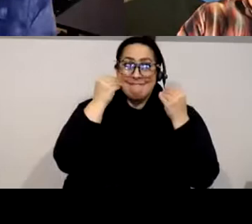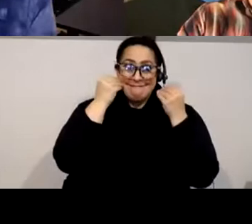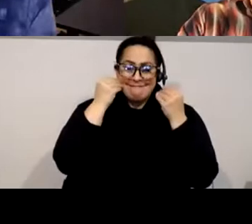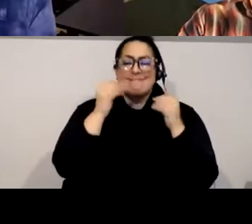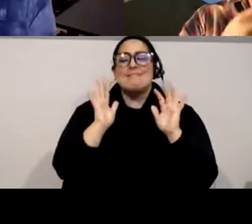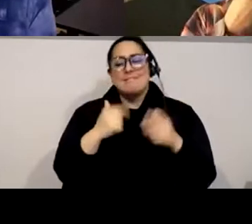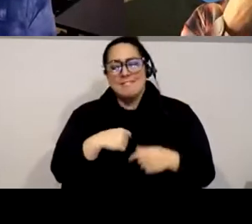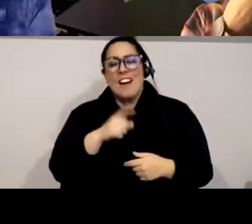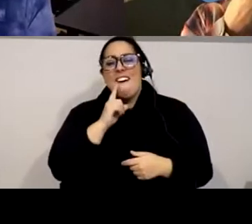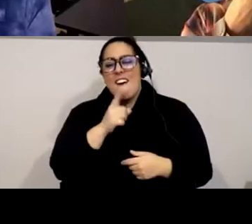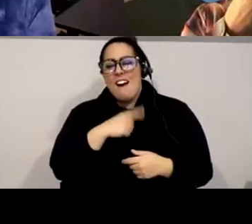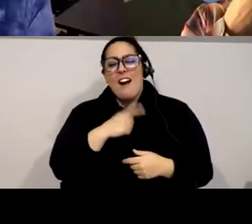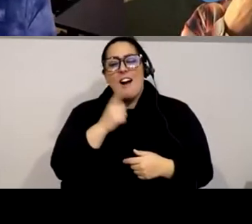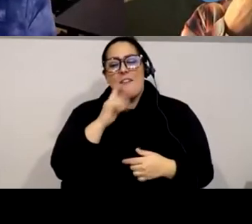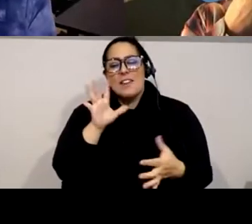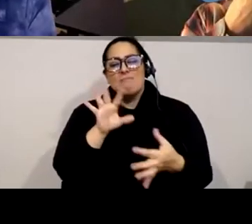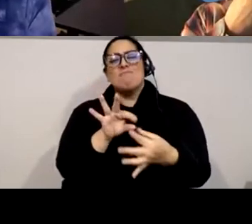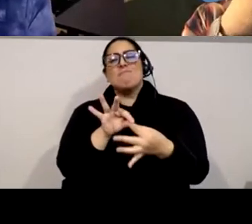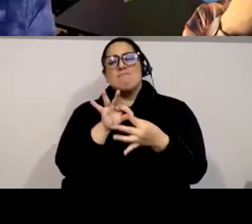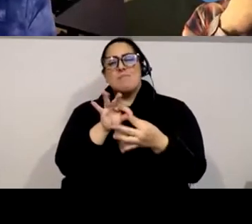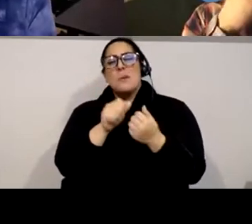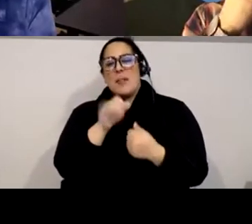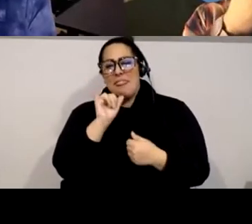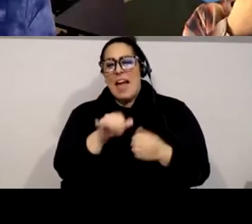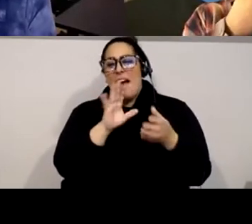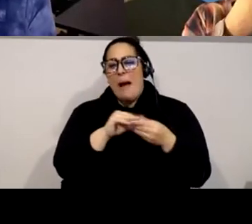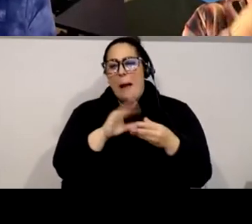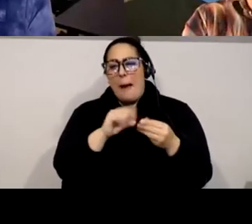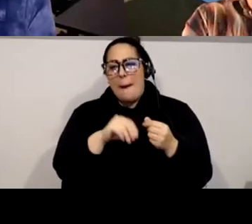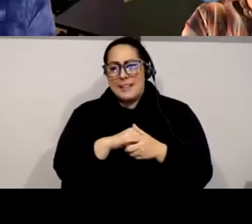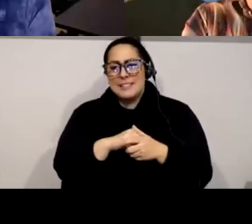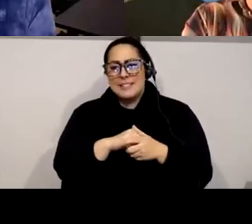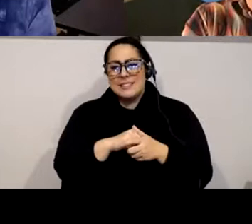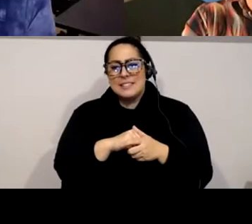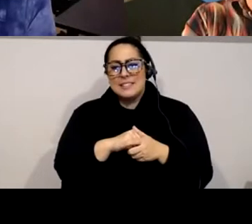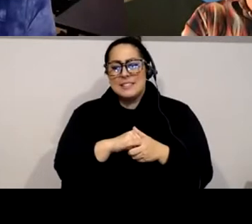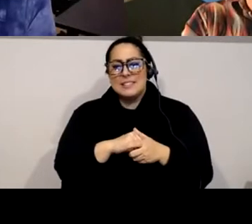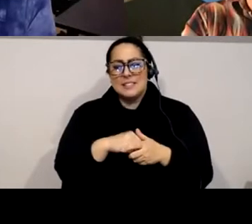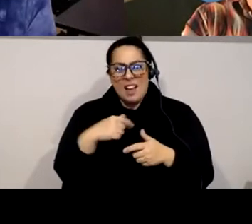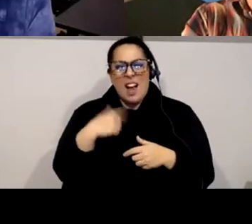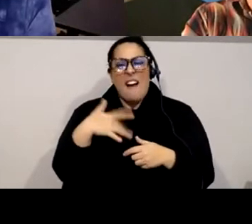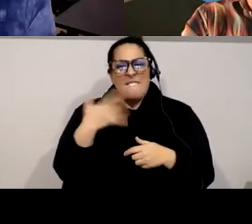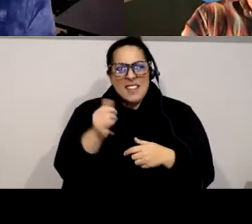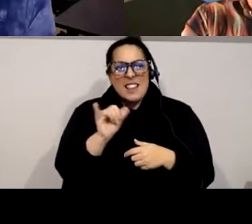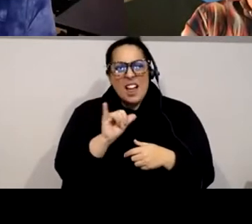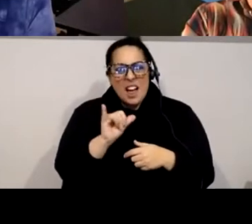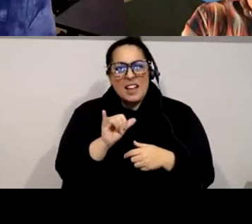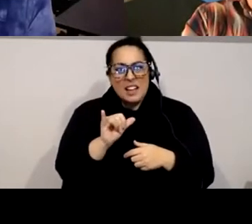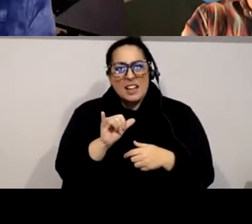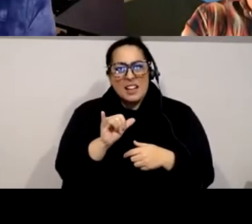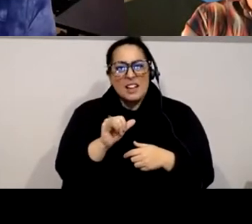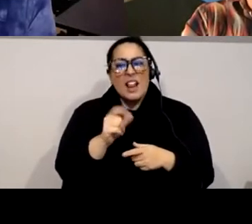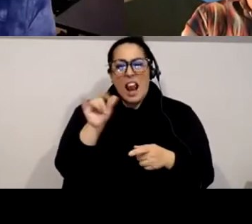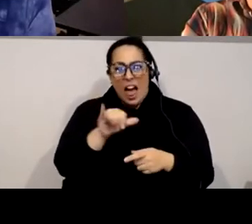with um everything that's being said especially the fences that's so great because i really feel like that's a product of like harag said